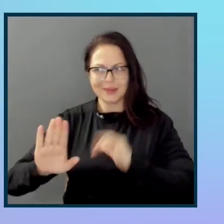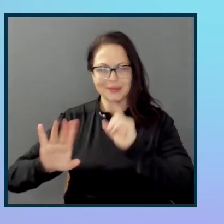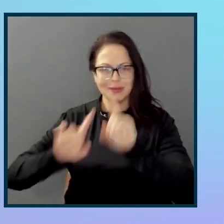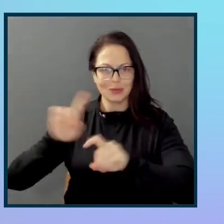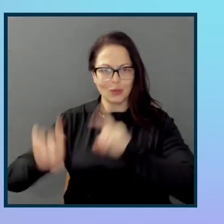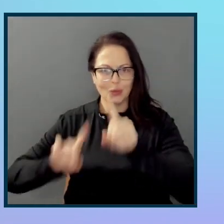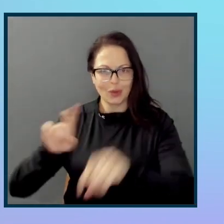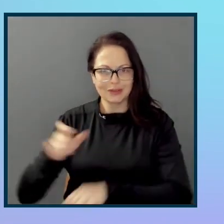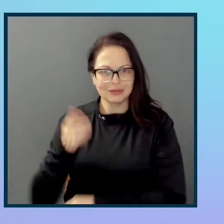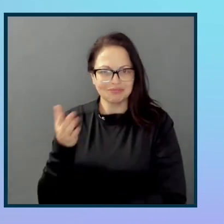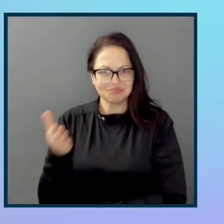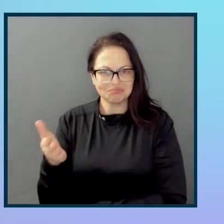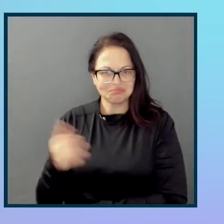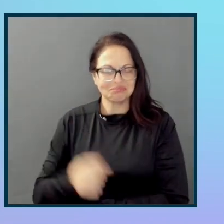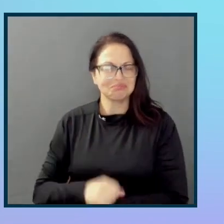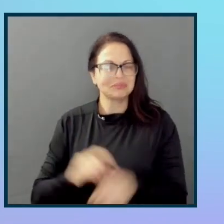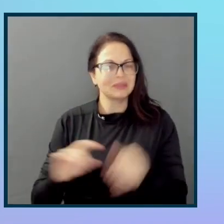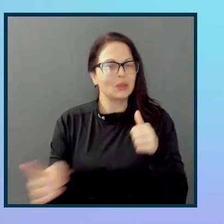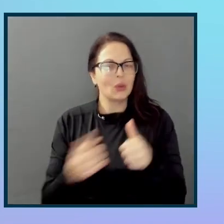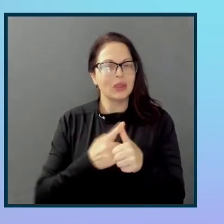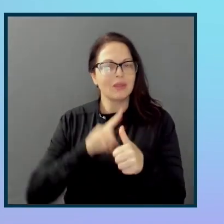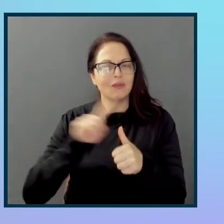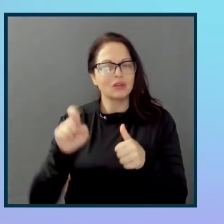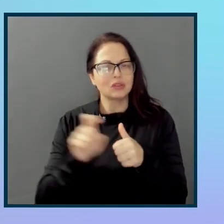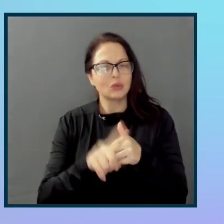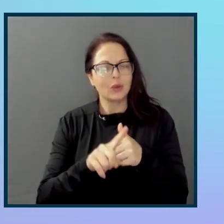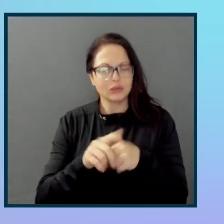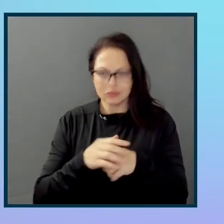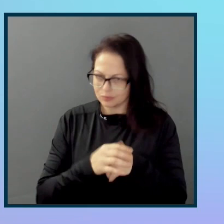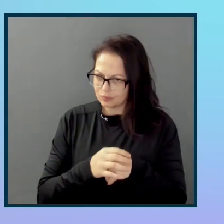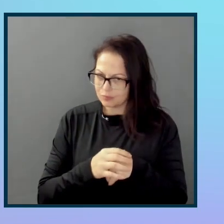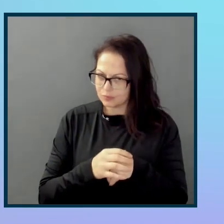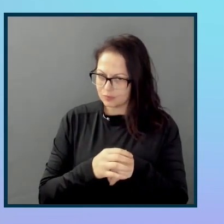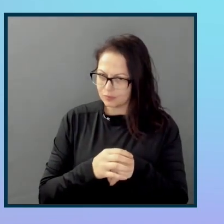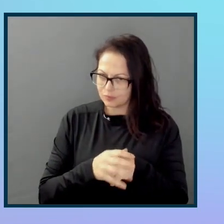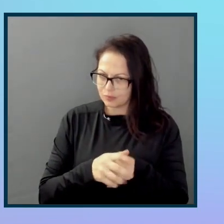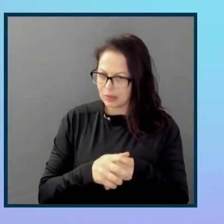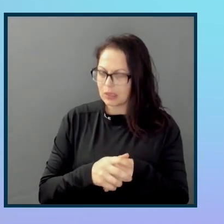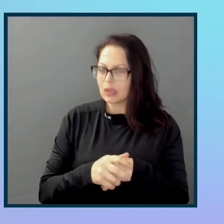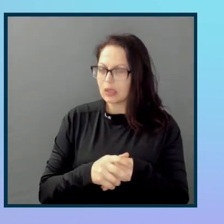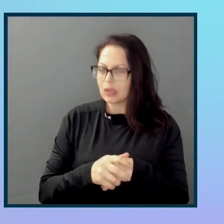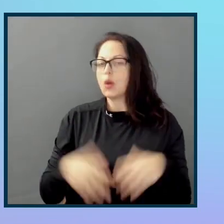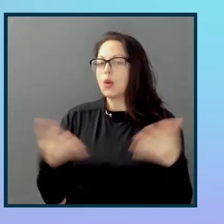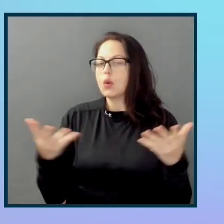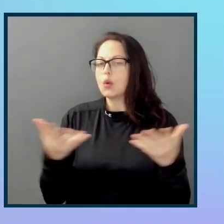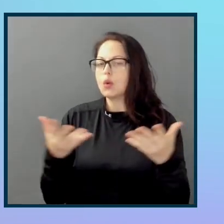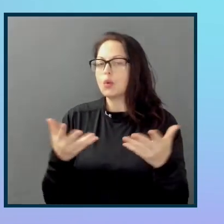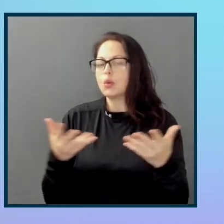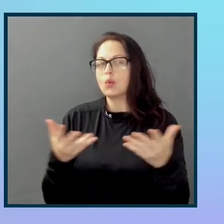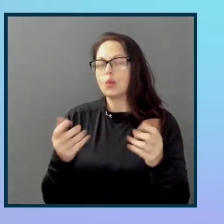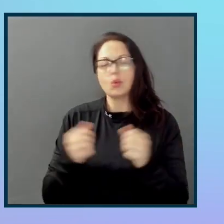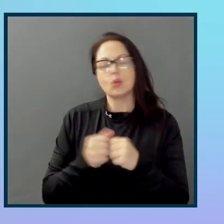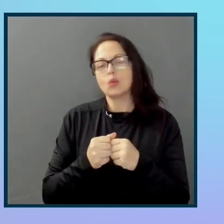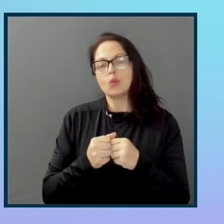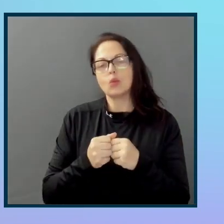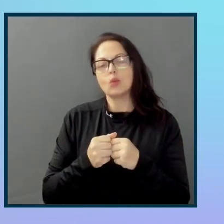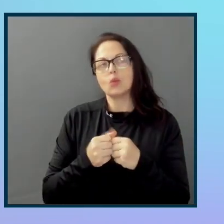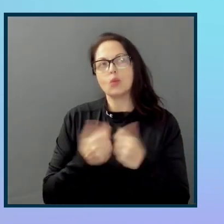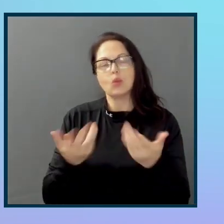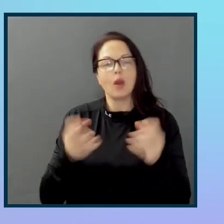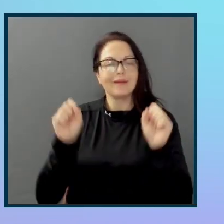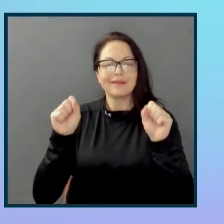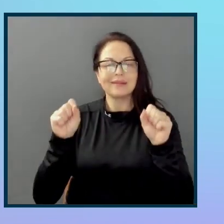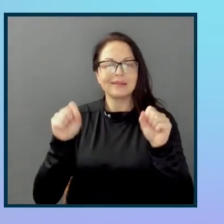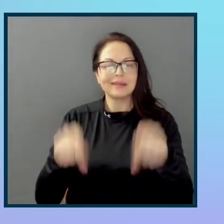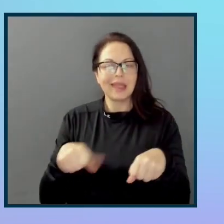So the first question that came up is, what is the form that an accessibility hub might take? For example, would